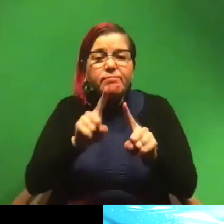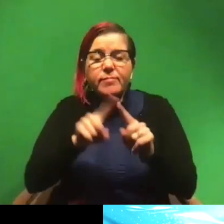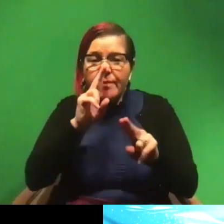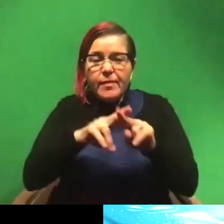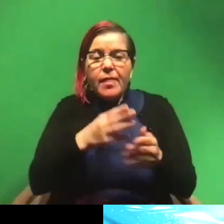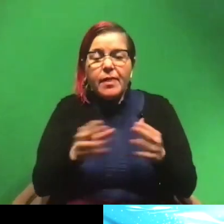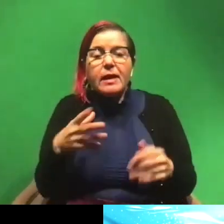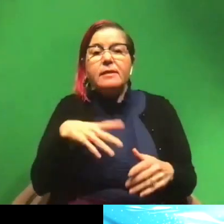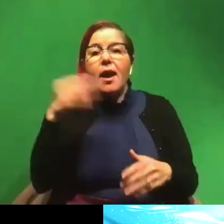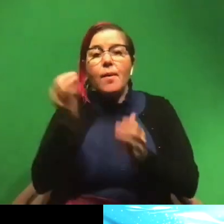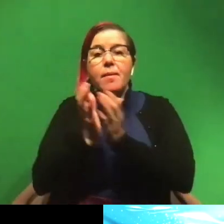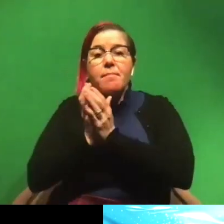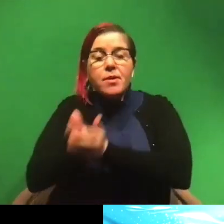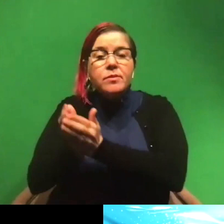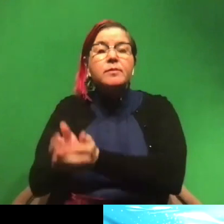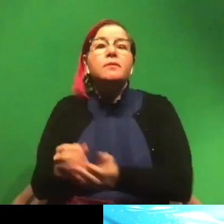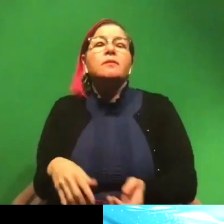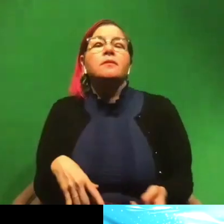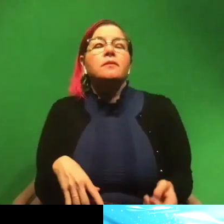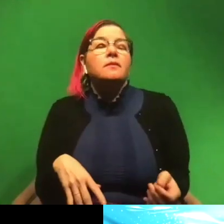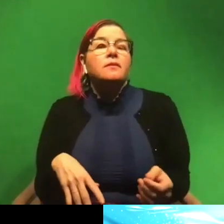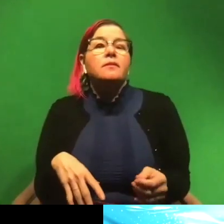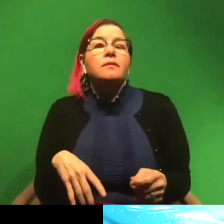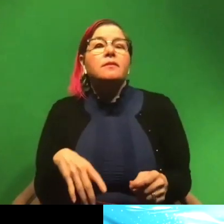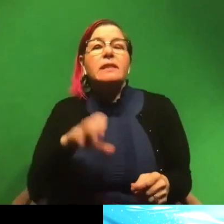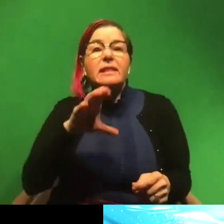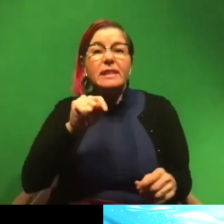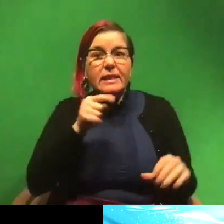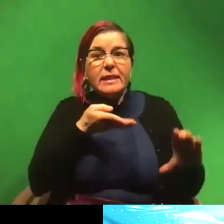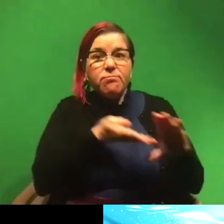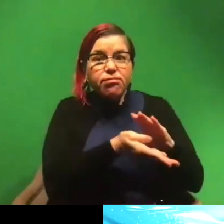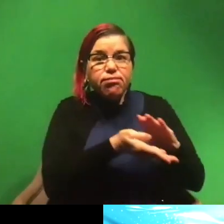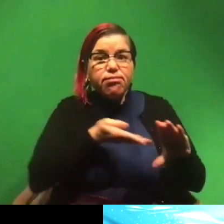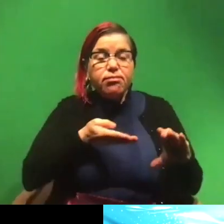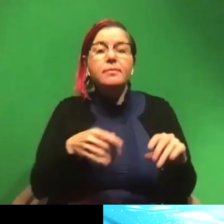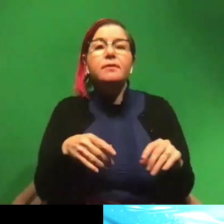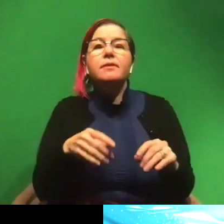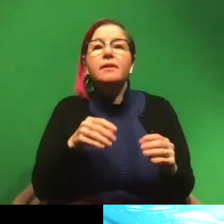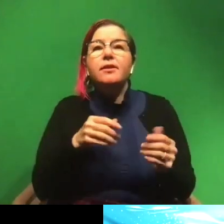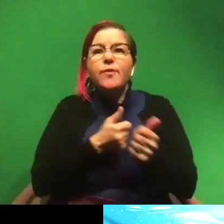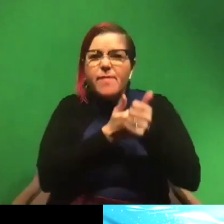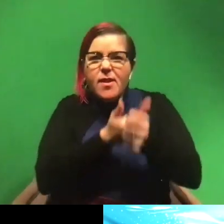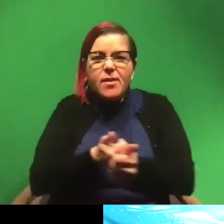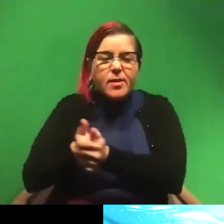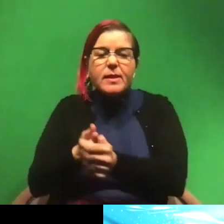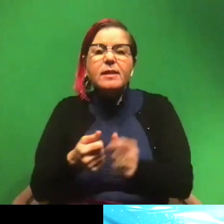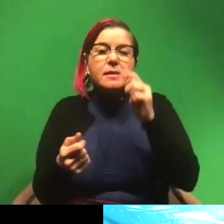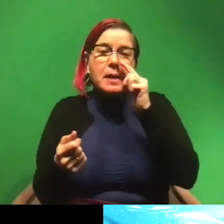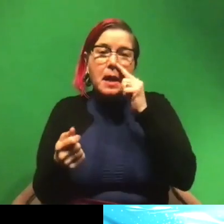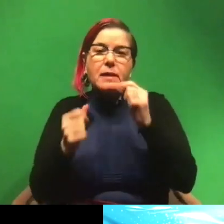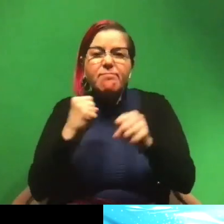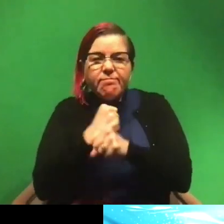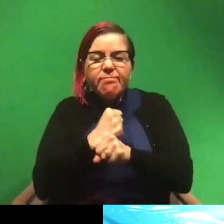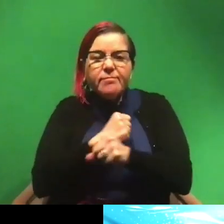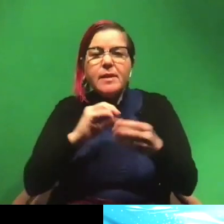get to go out on boats, I get to do these CT scans, I get to track things, I get to do a lot of statistics